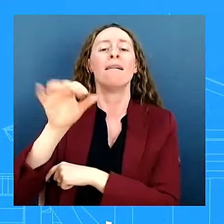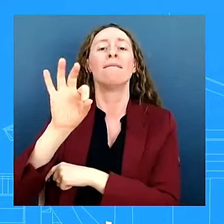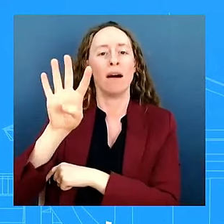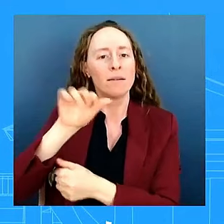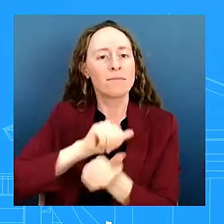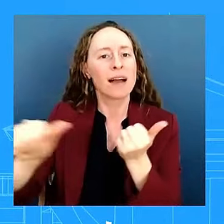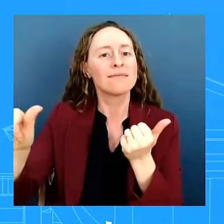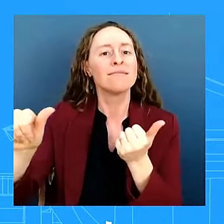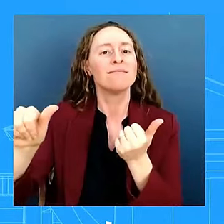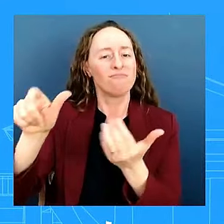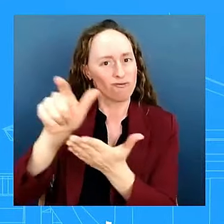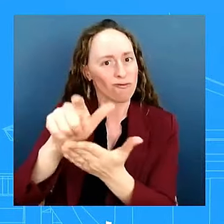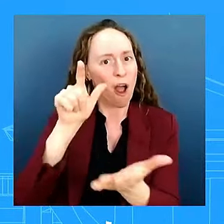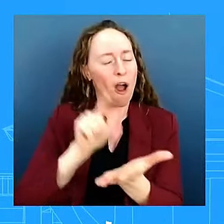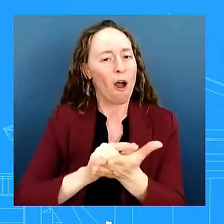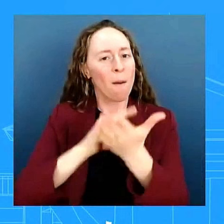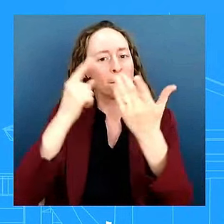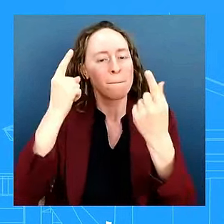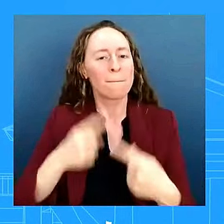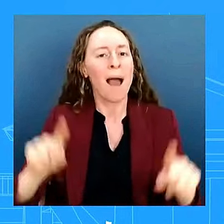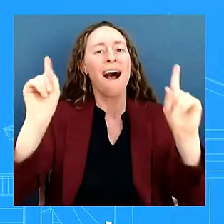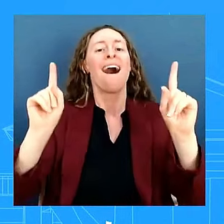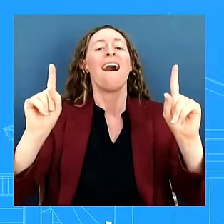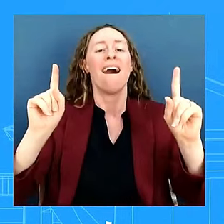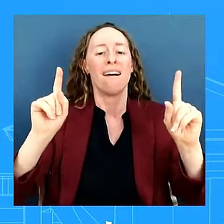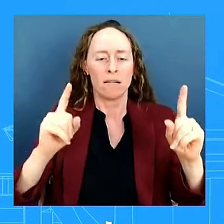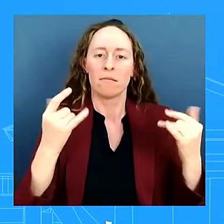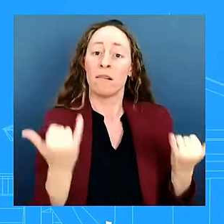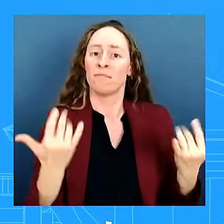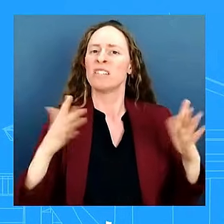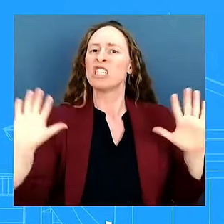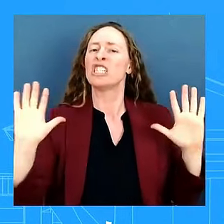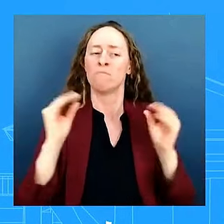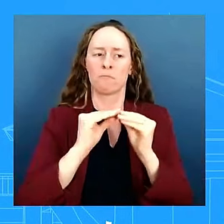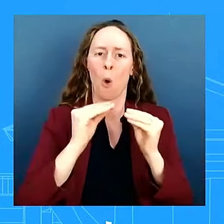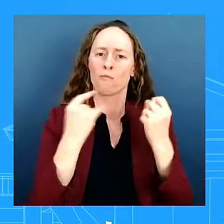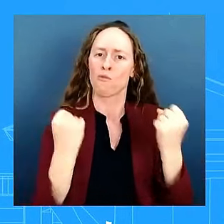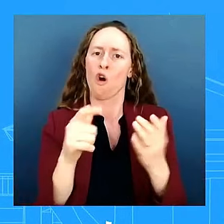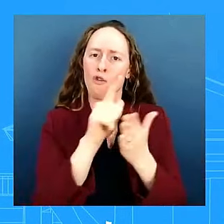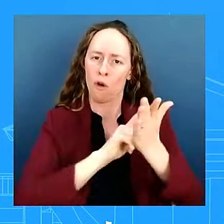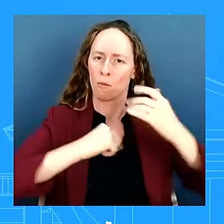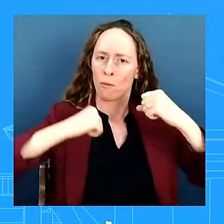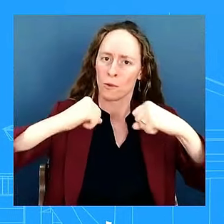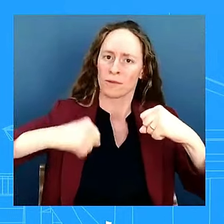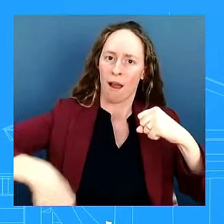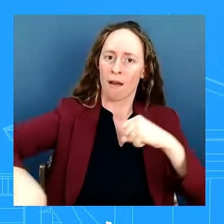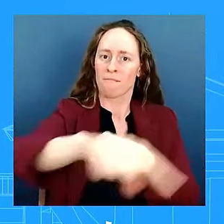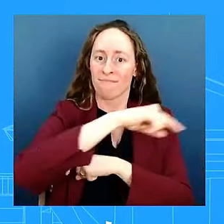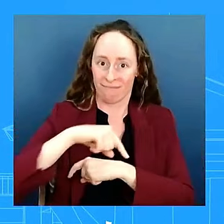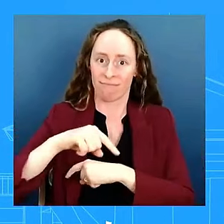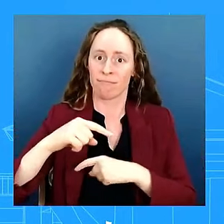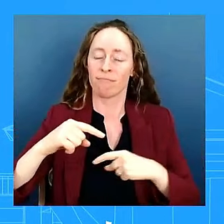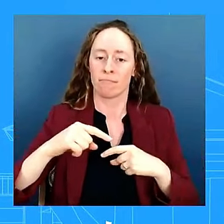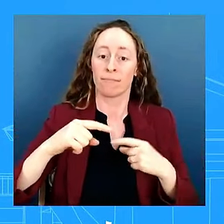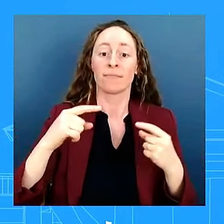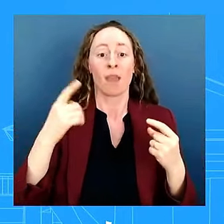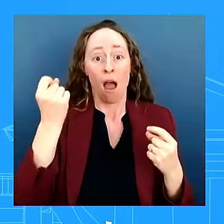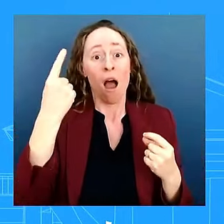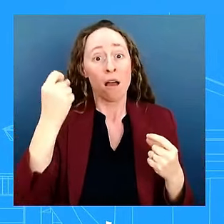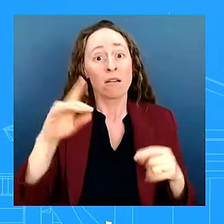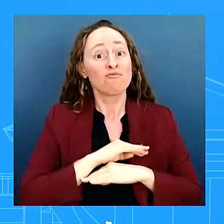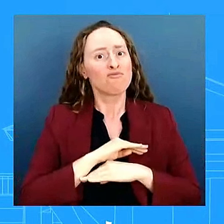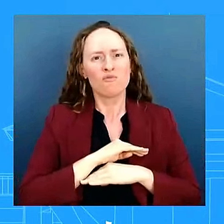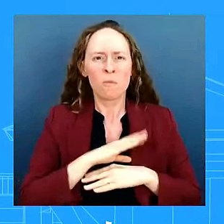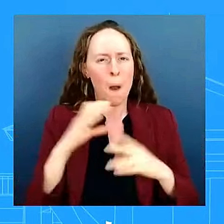the aisle to strengthen it as president he continued to expand his signature legislation using every